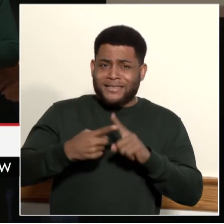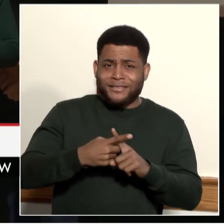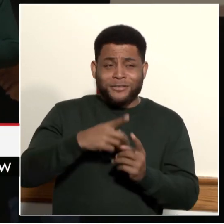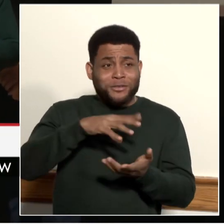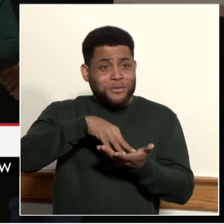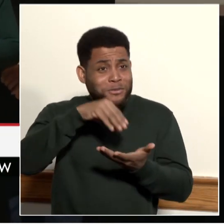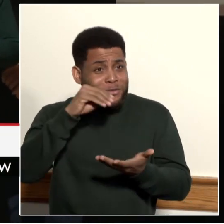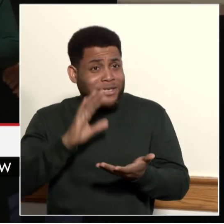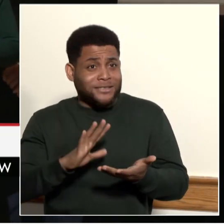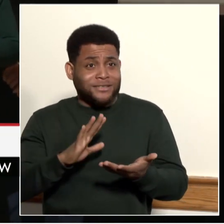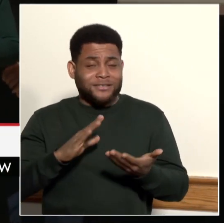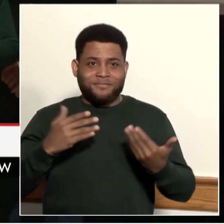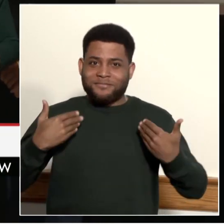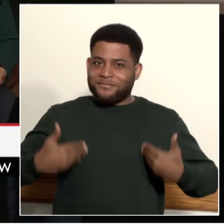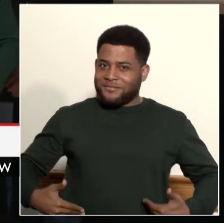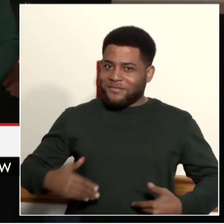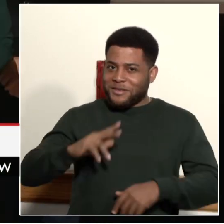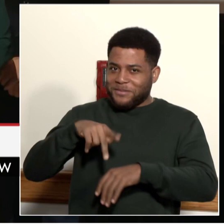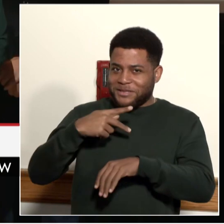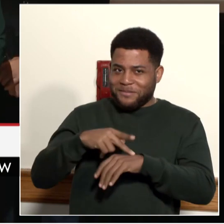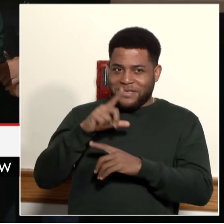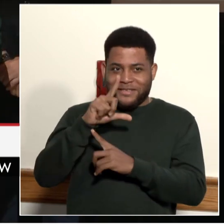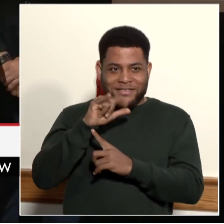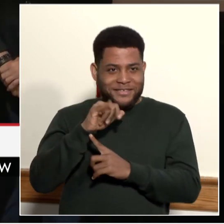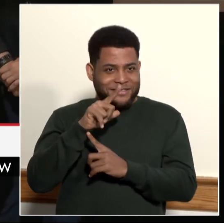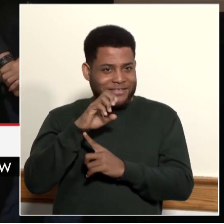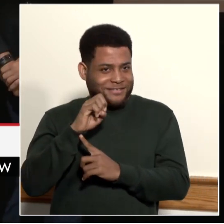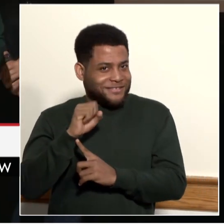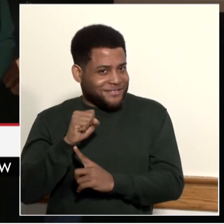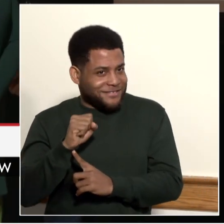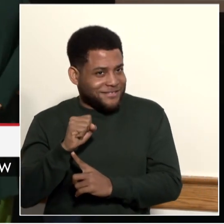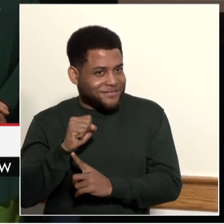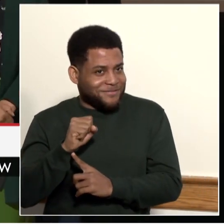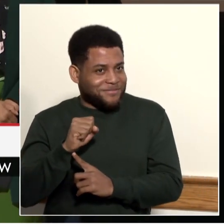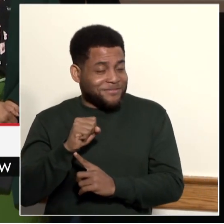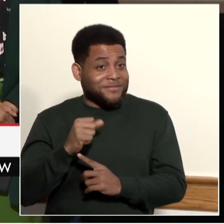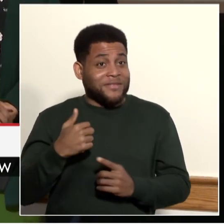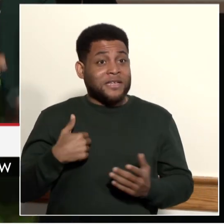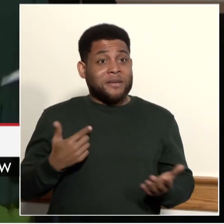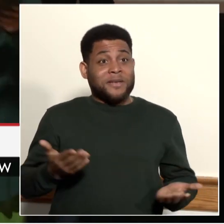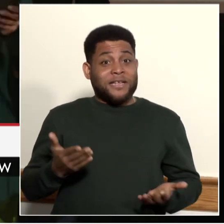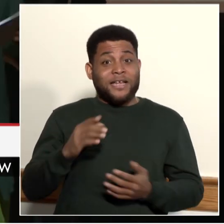great pleasure that I stand before you as the principal of Ida B. Wells Middle School.